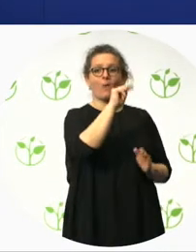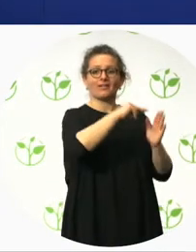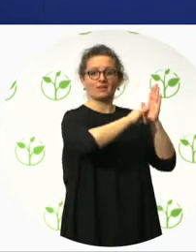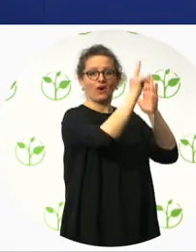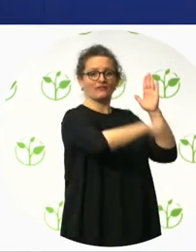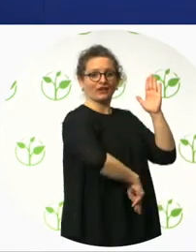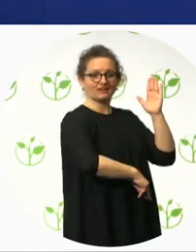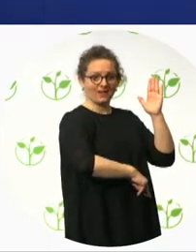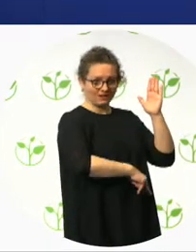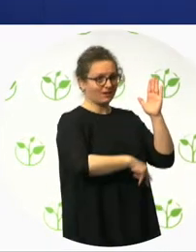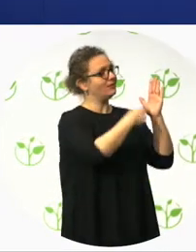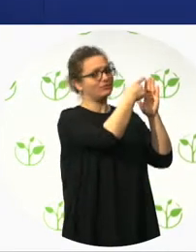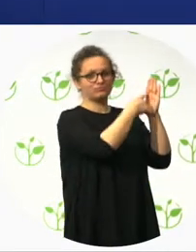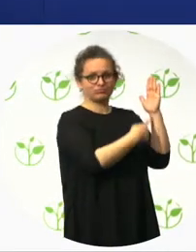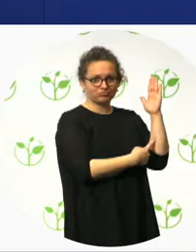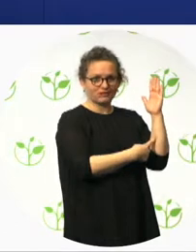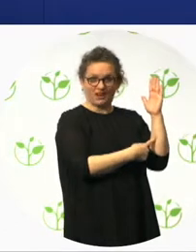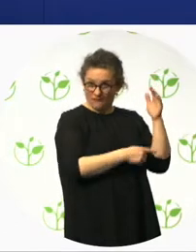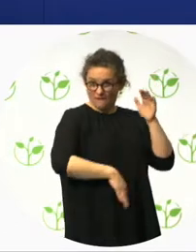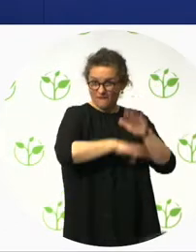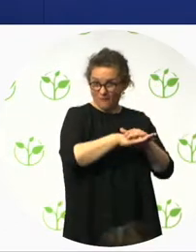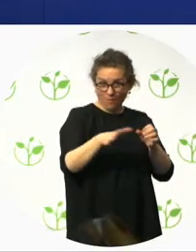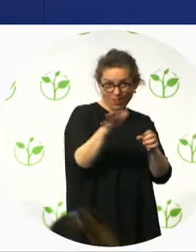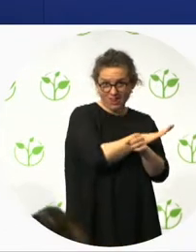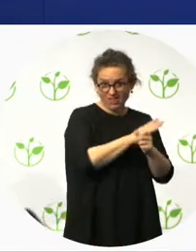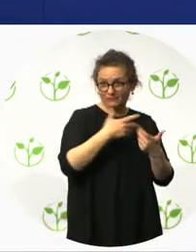Excellent, Antonio. Thank you very much.